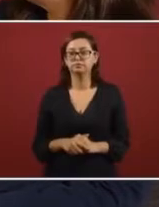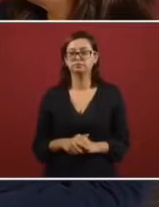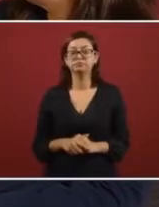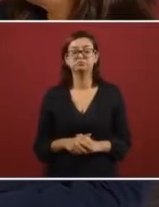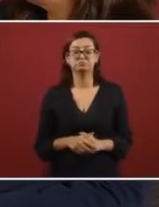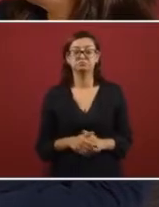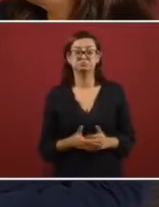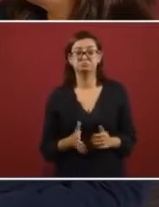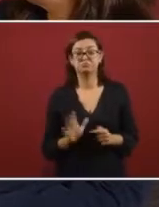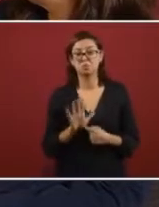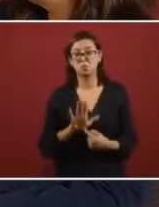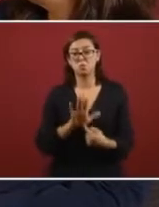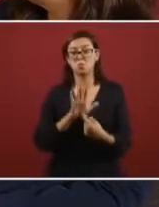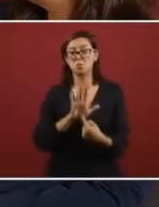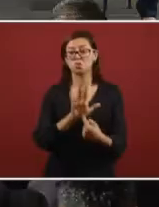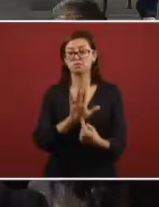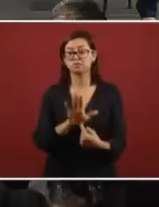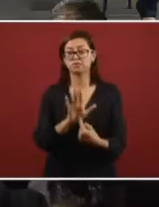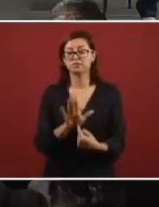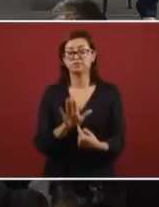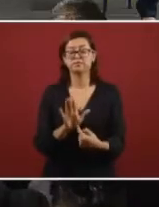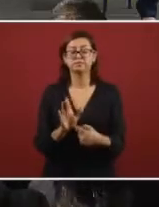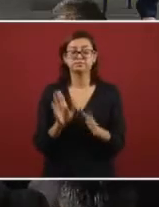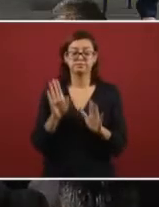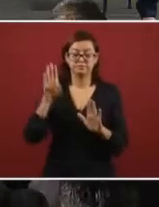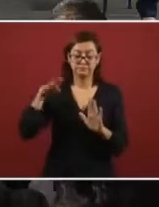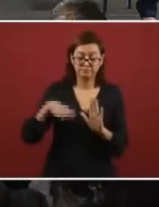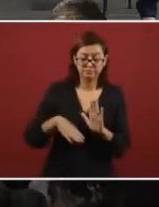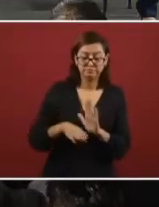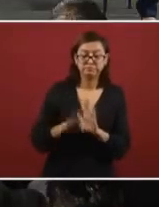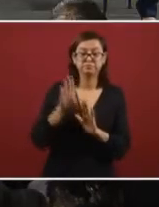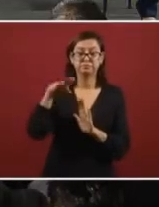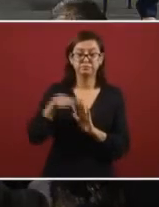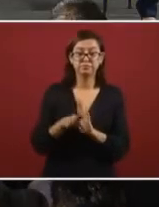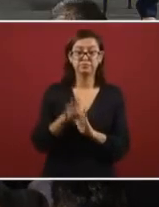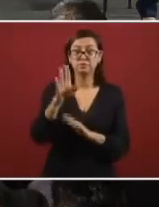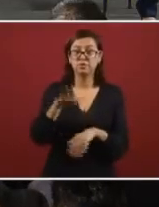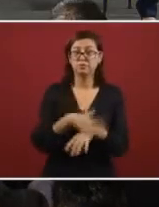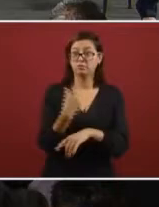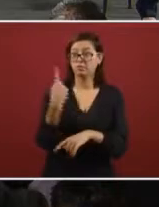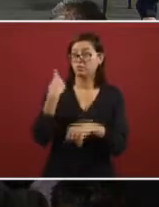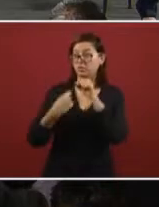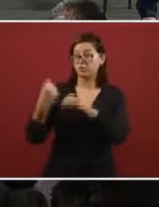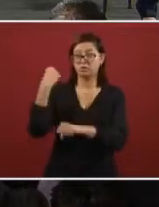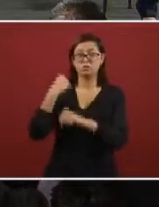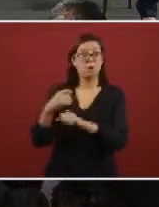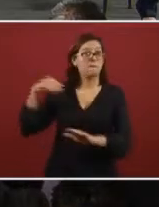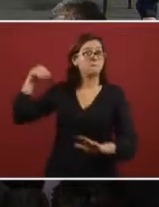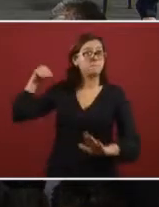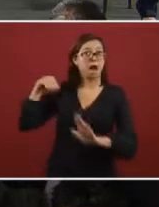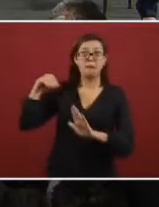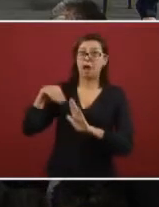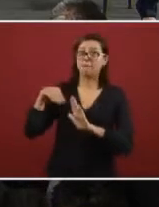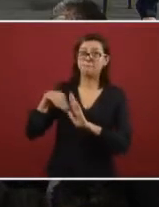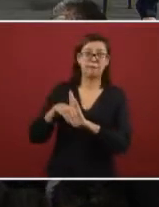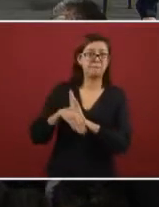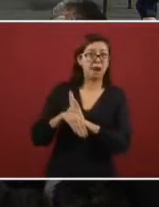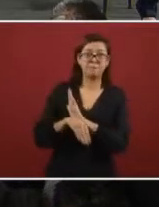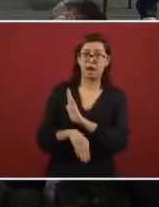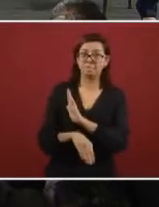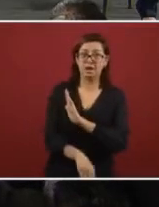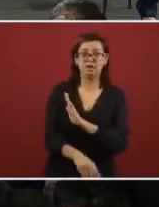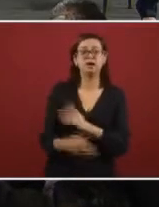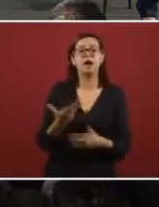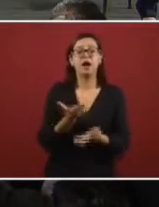you can see the behavior uh that we we stopped the fall or